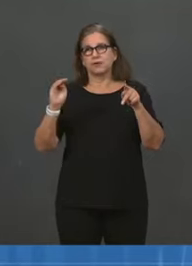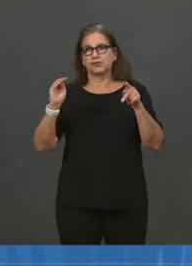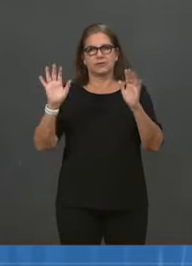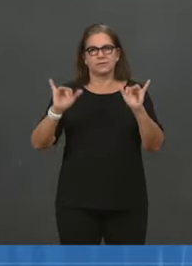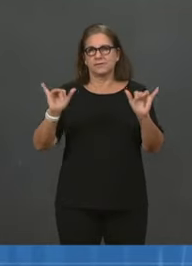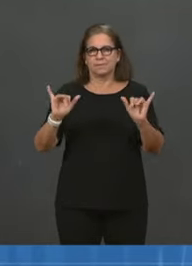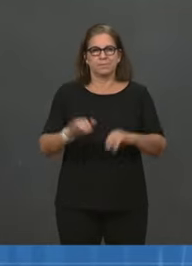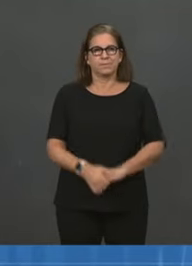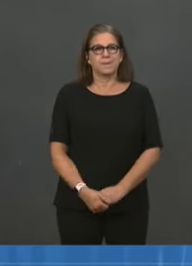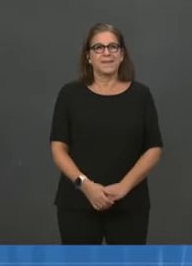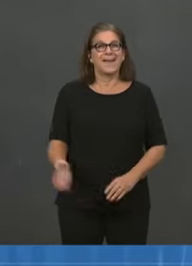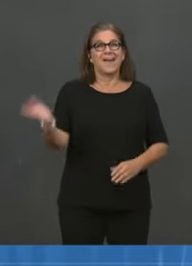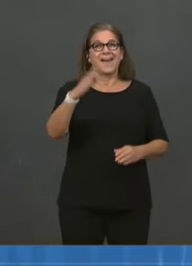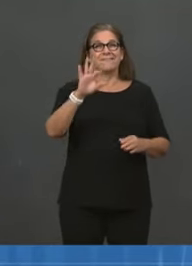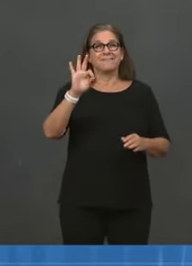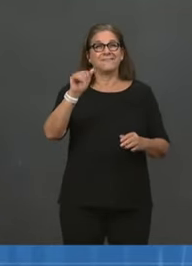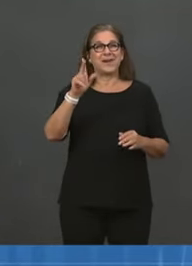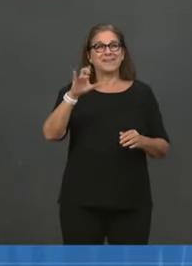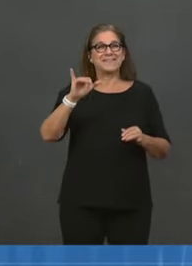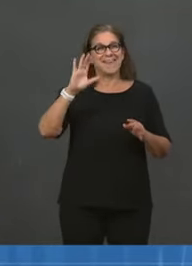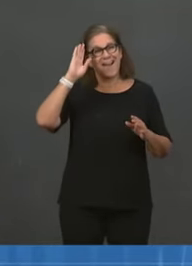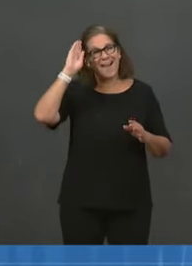sorry that if I wasn't clear on that.